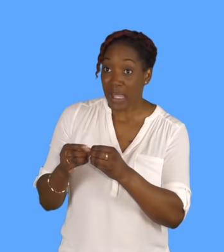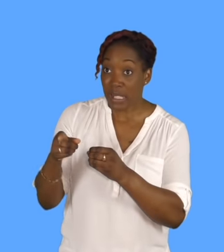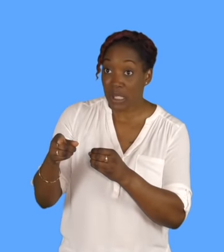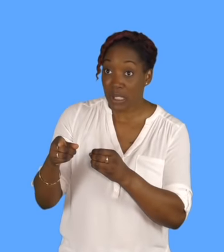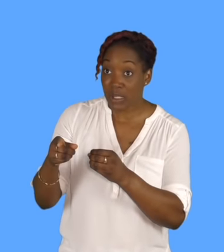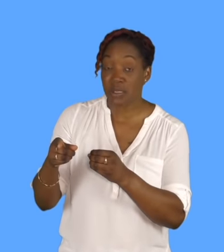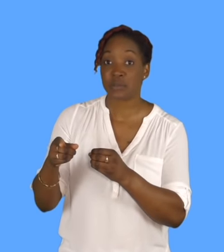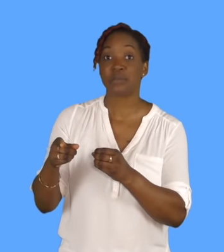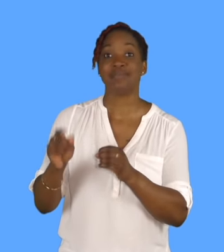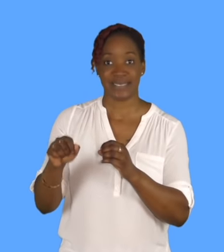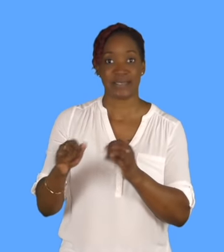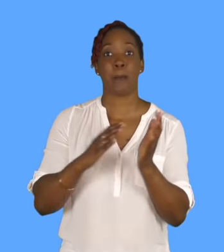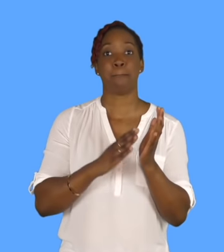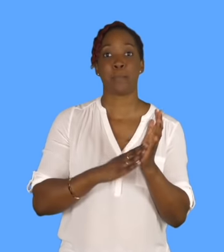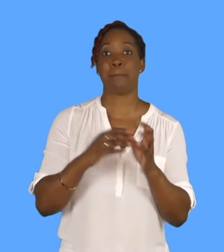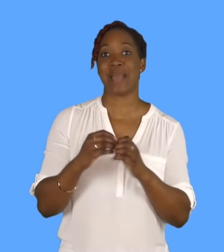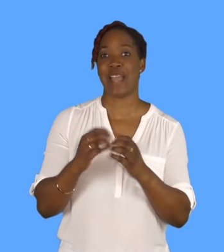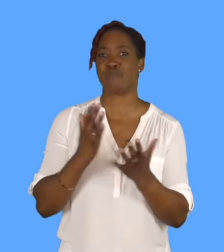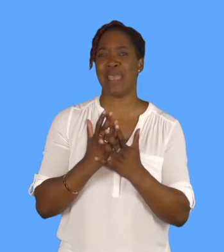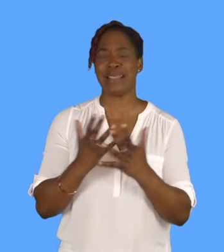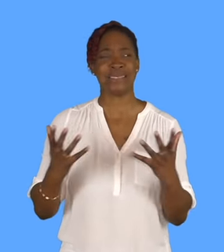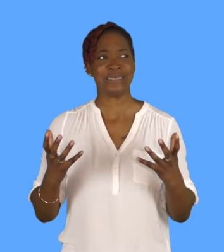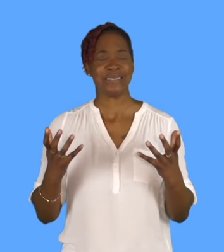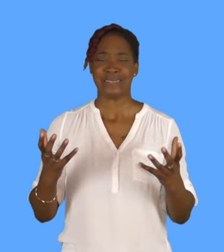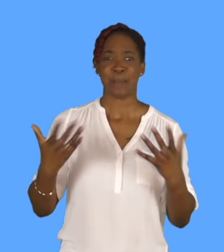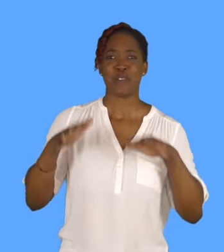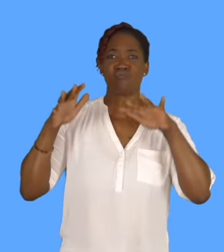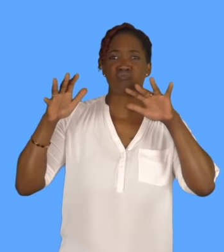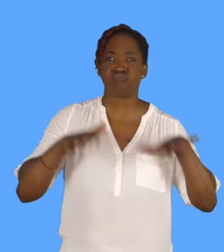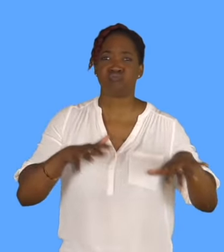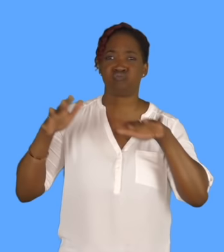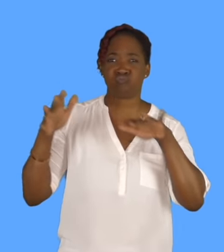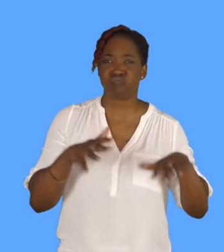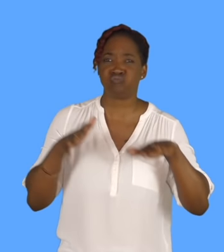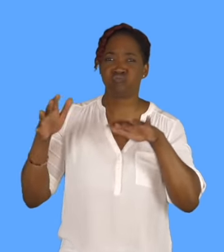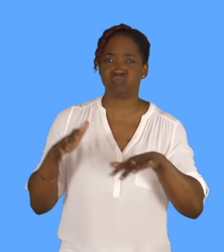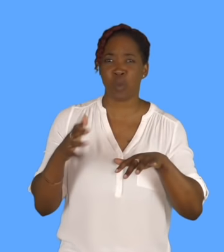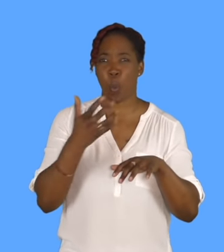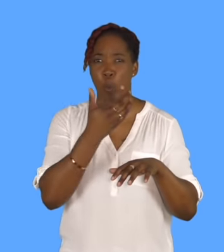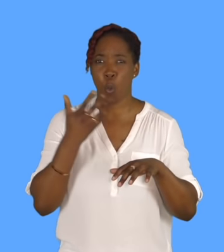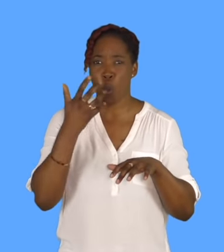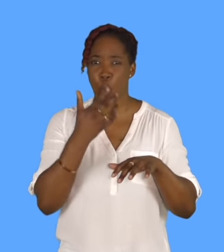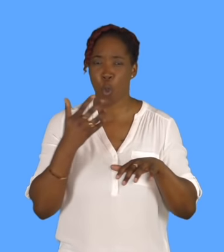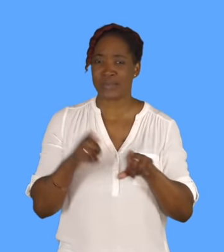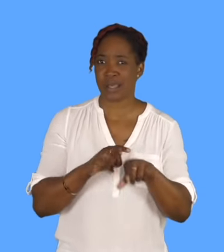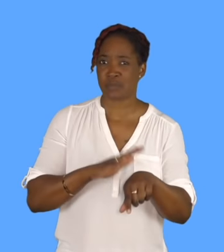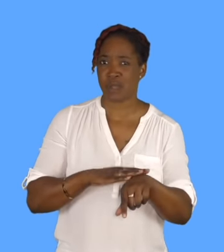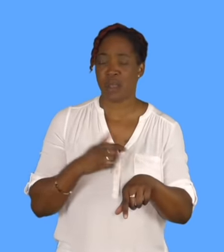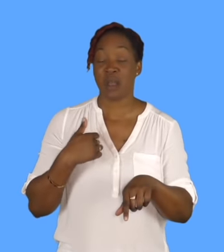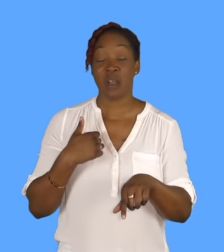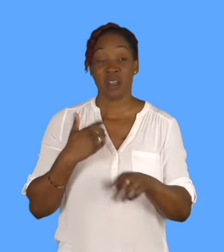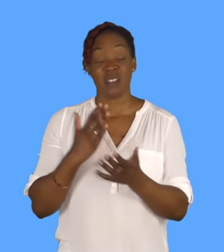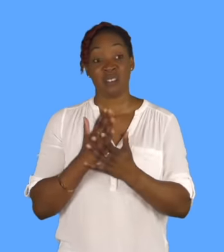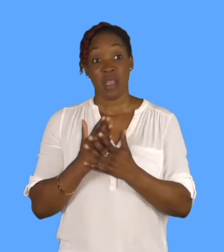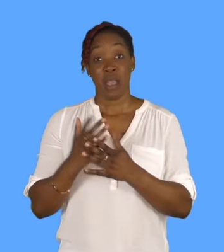Actually, I did come to the Edinburgh Film Festival, was it two years ago? With a film